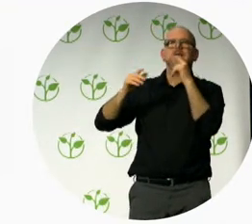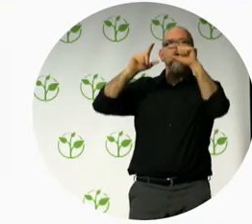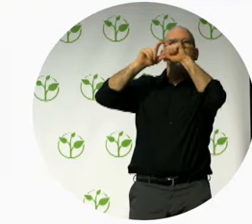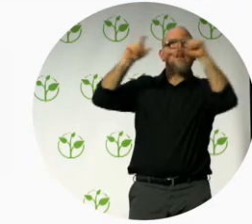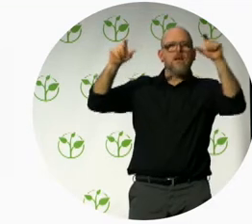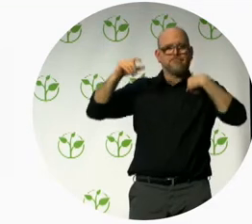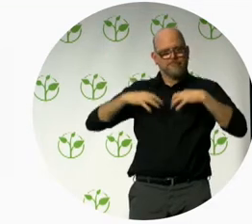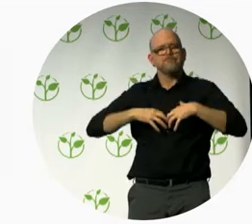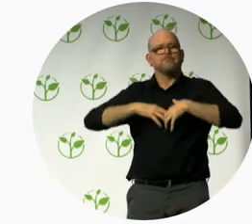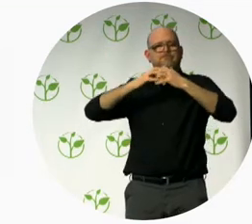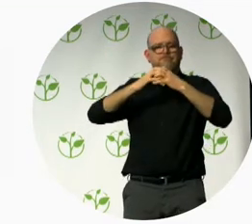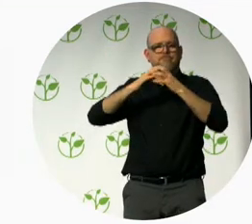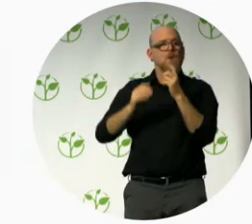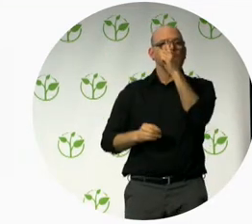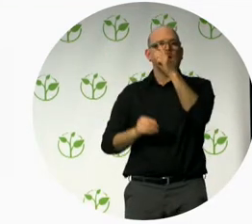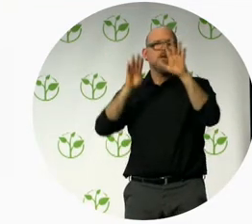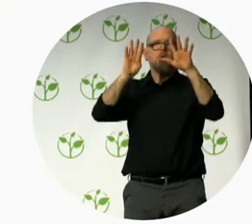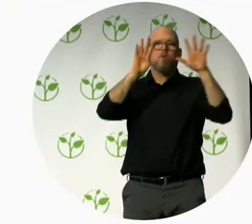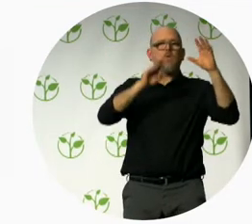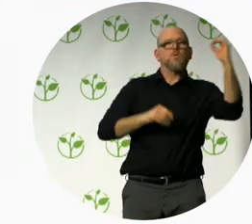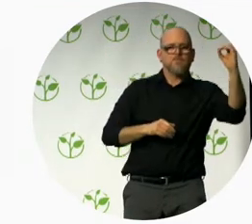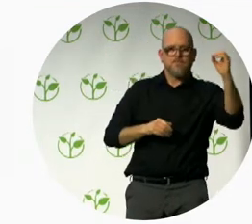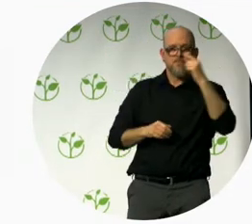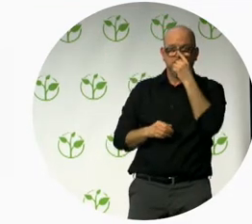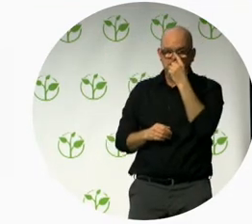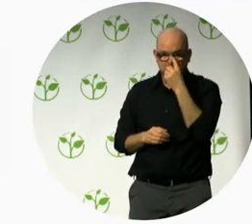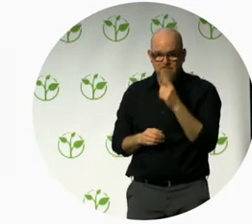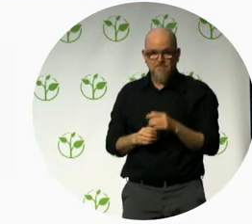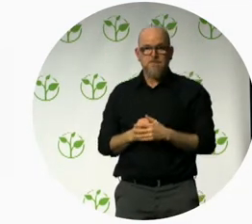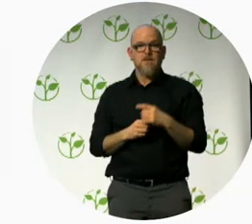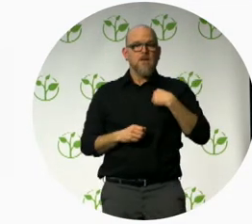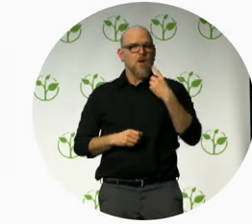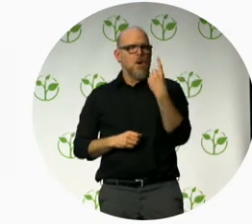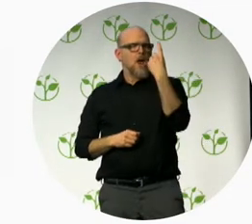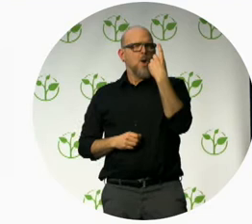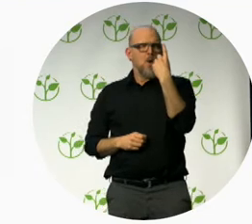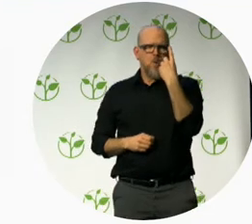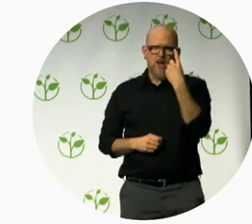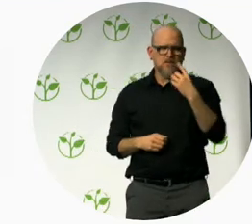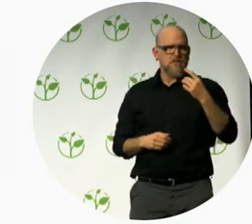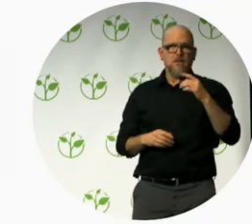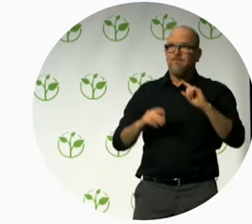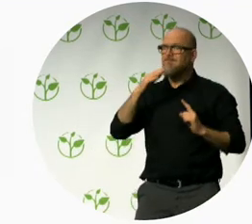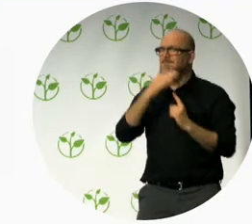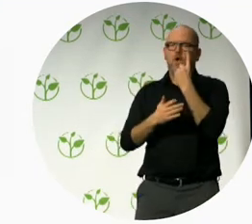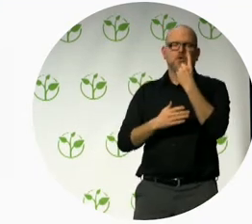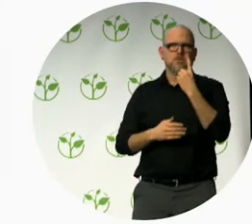is this is the only NGO in Israel that is focused on one mission,